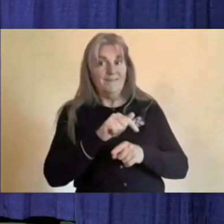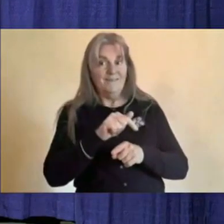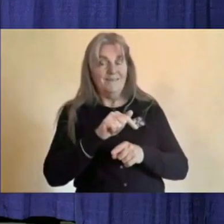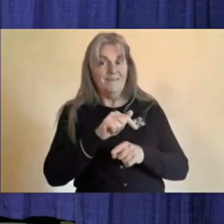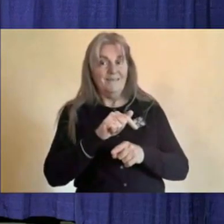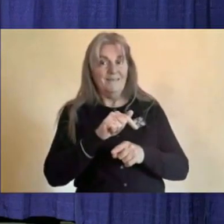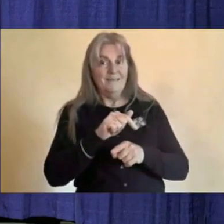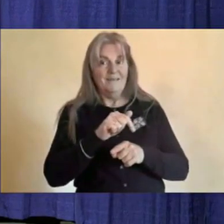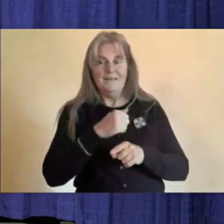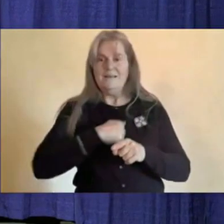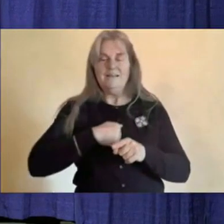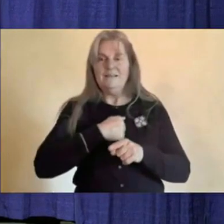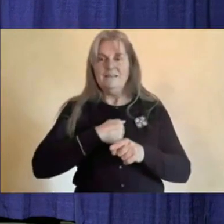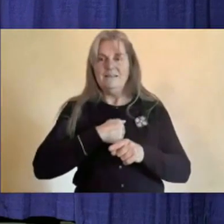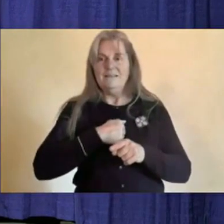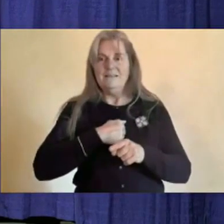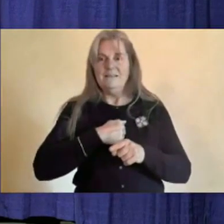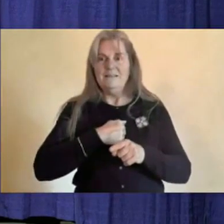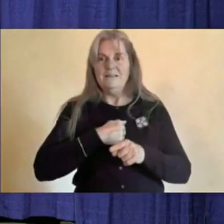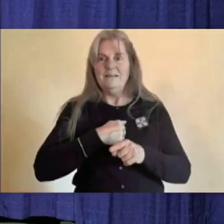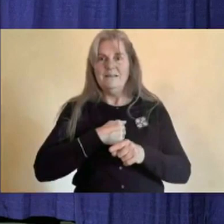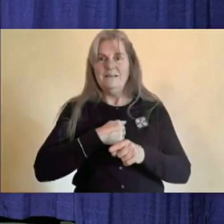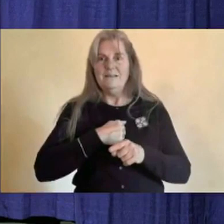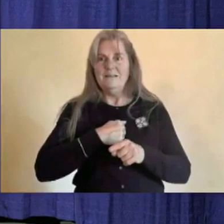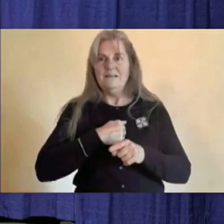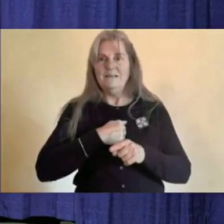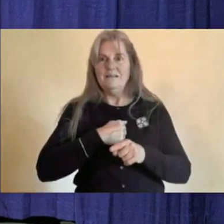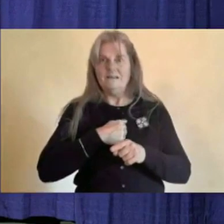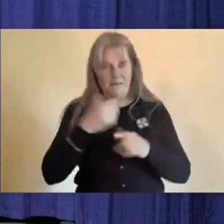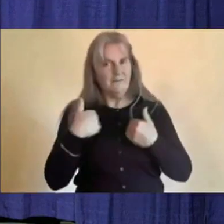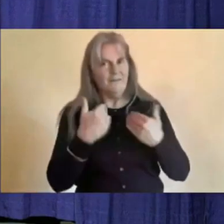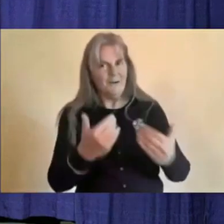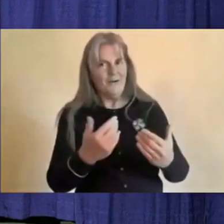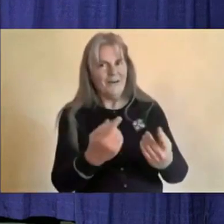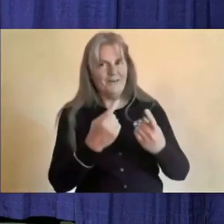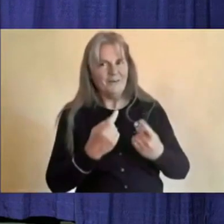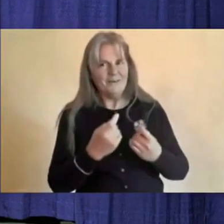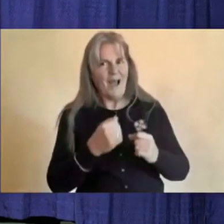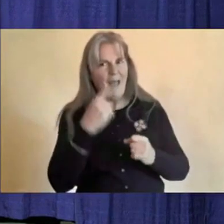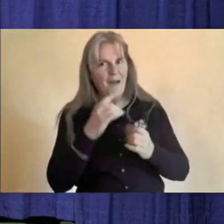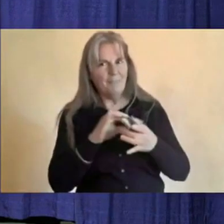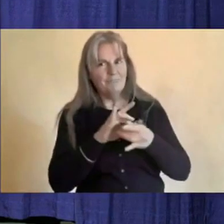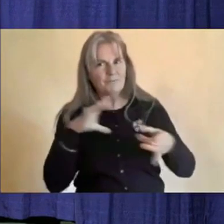Sorry, there's another CBC is on the line? Yeah, okay, go ahead, please. We thought we lost you.